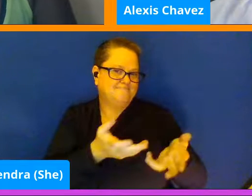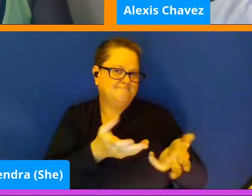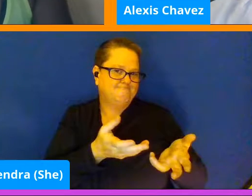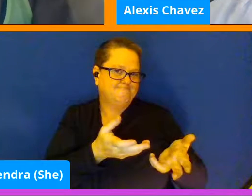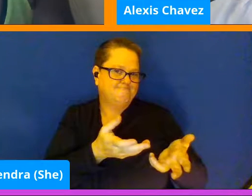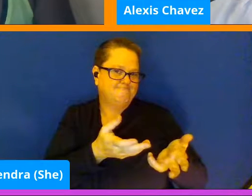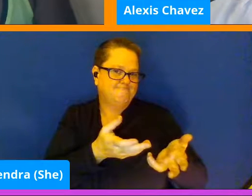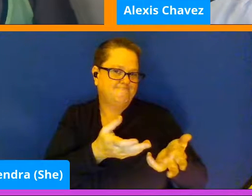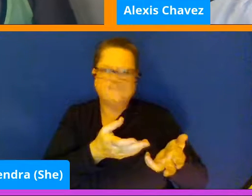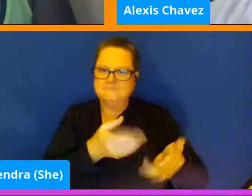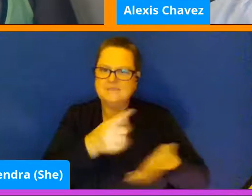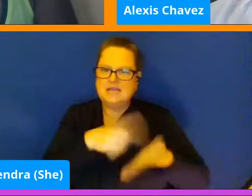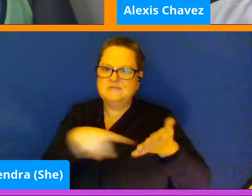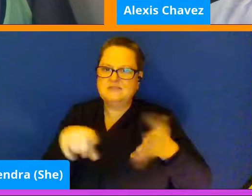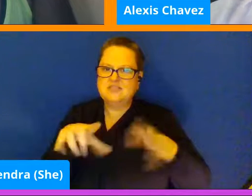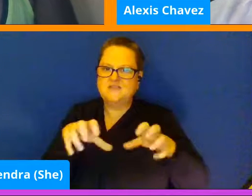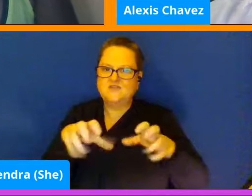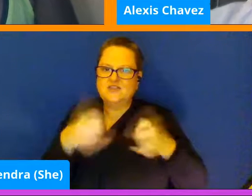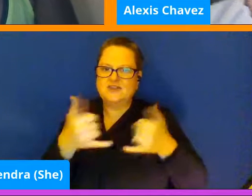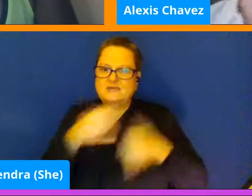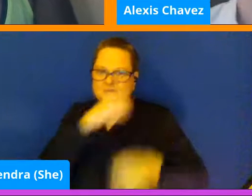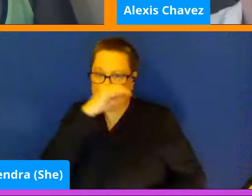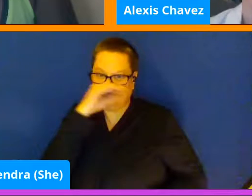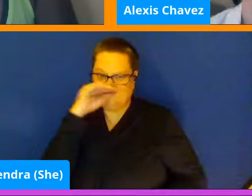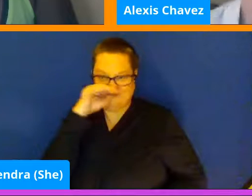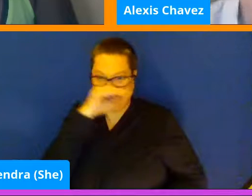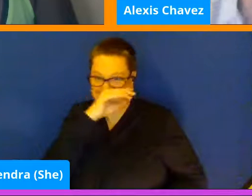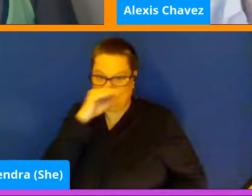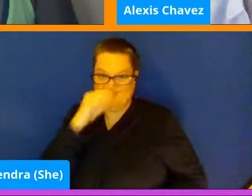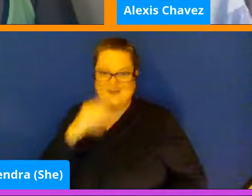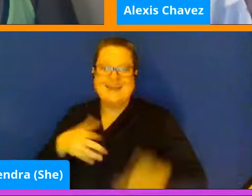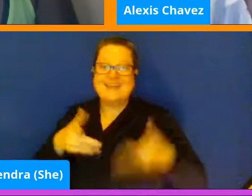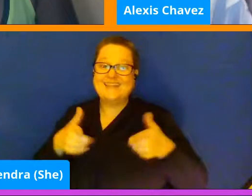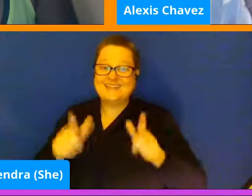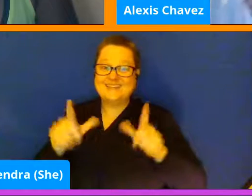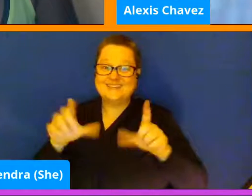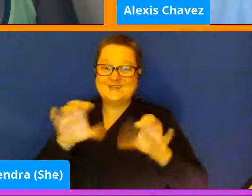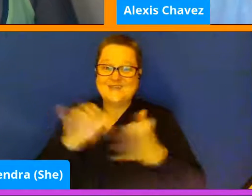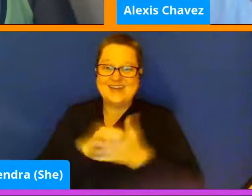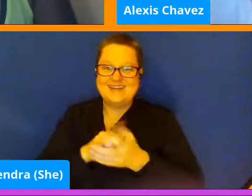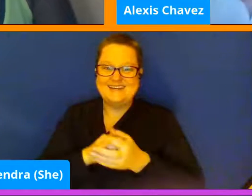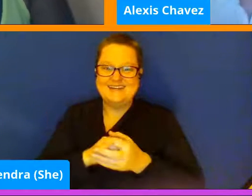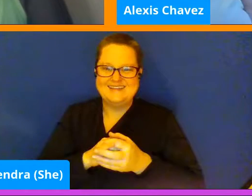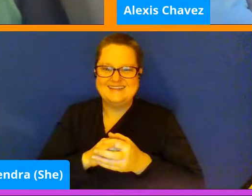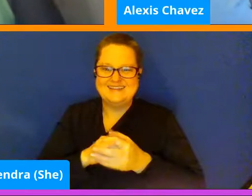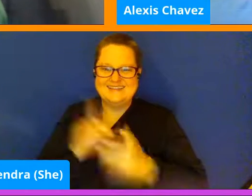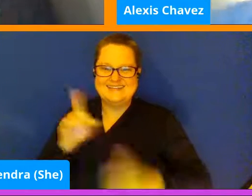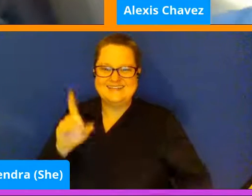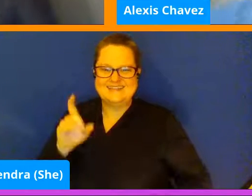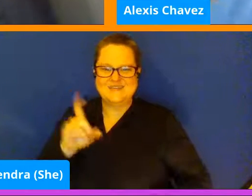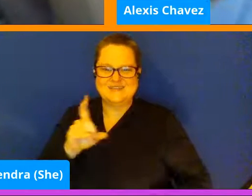Yeah. can check the freezer now. That's fine. Let's do that. There's no questions. Let's go see how it's doing.